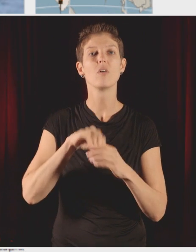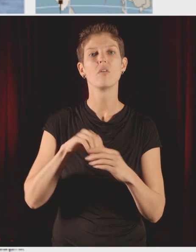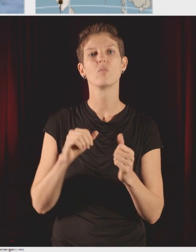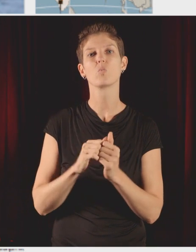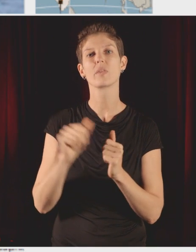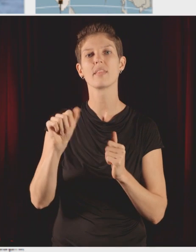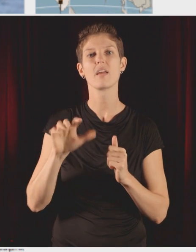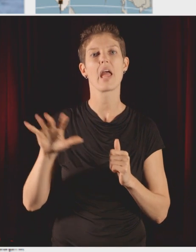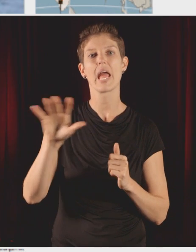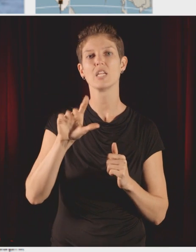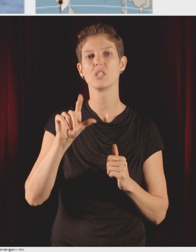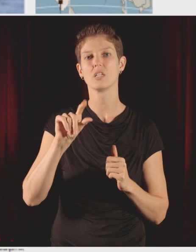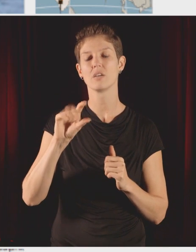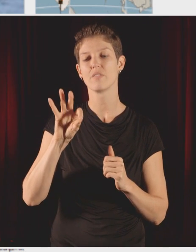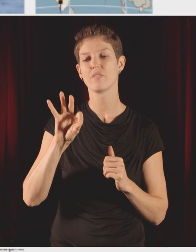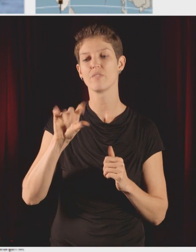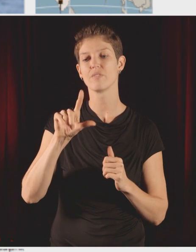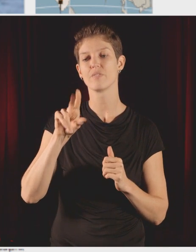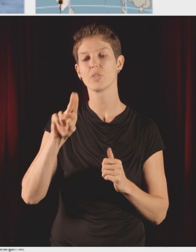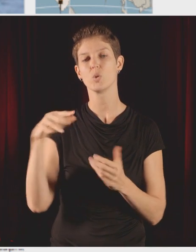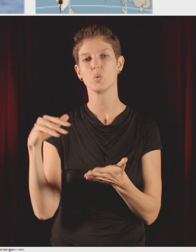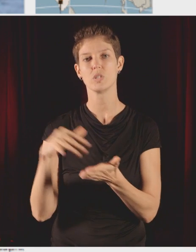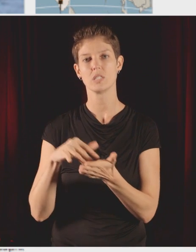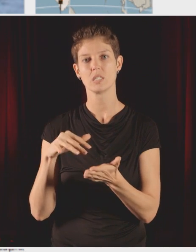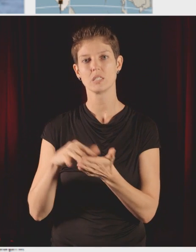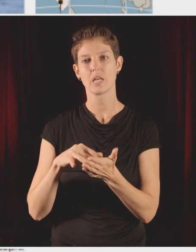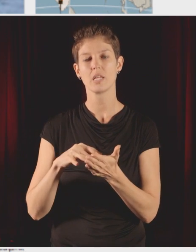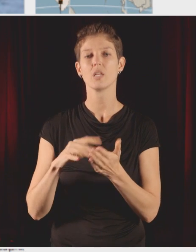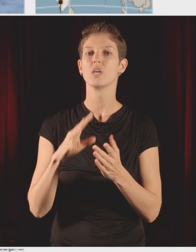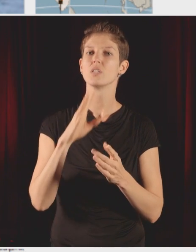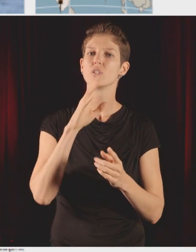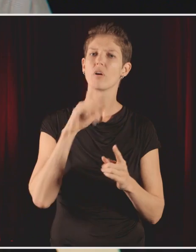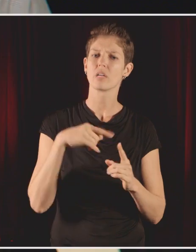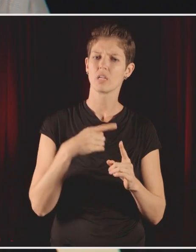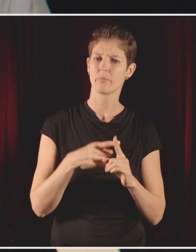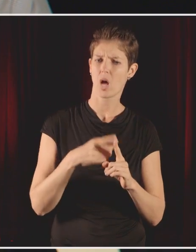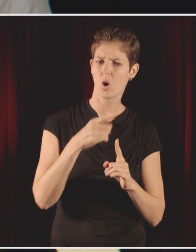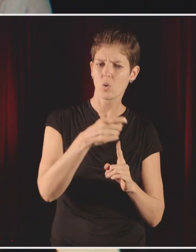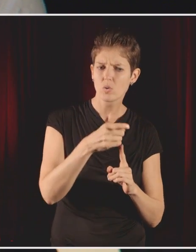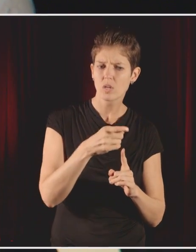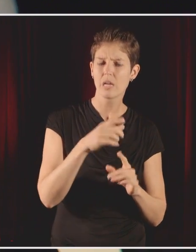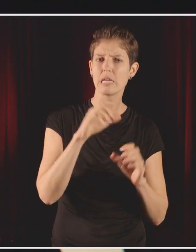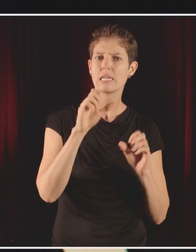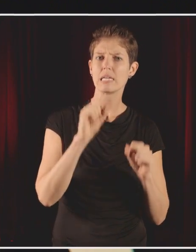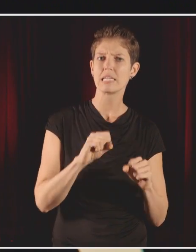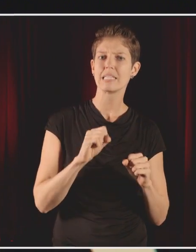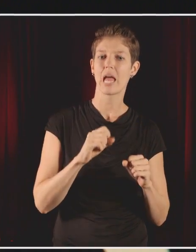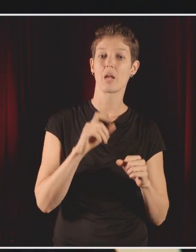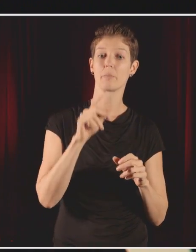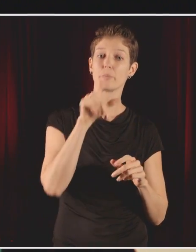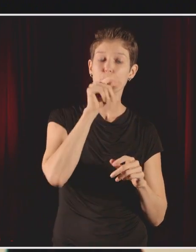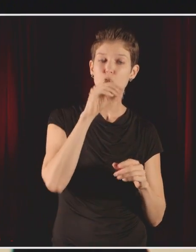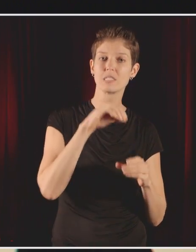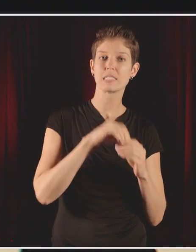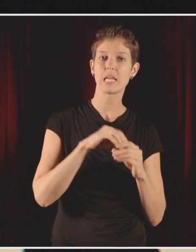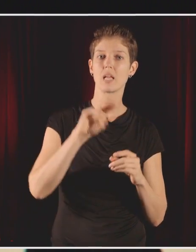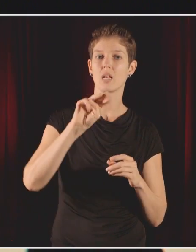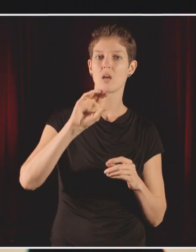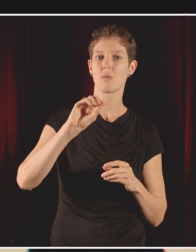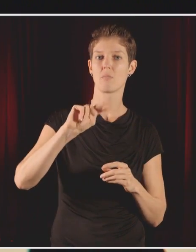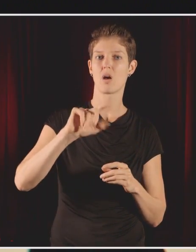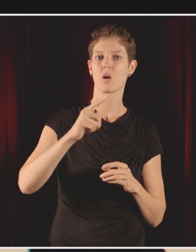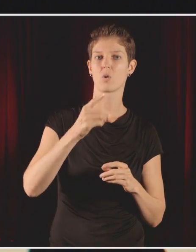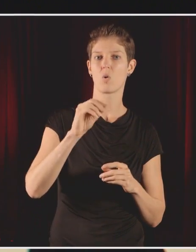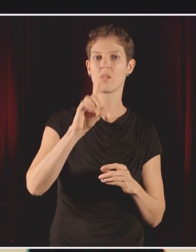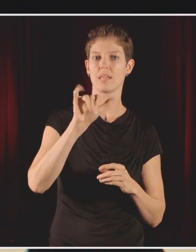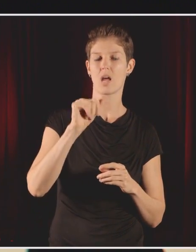part of a huge avian flu study, and the question was, can birds from remote areas of Mongolia get to places with lots of people? And the answer was yes. The picture was taken by